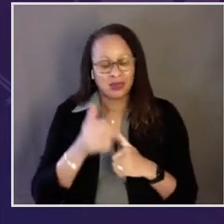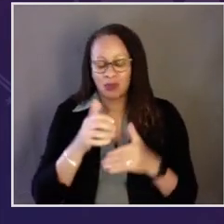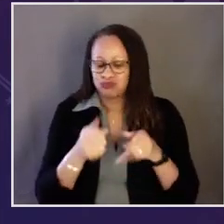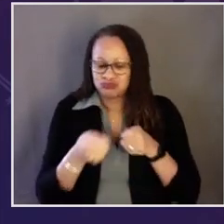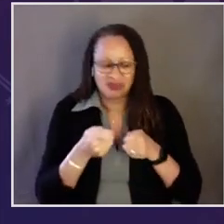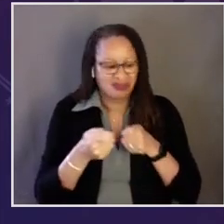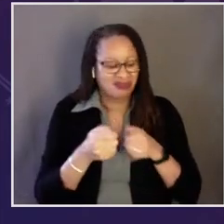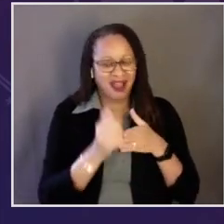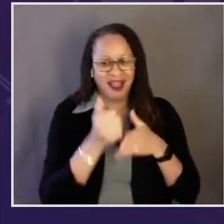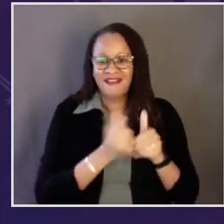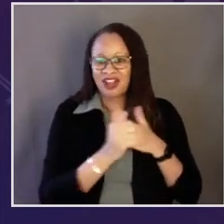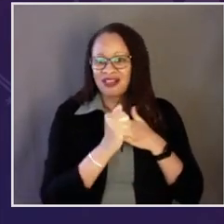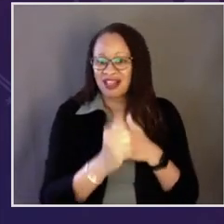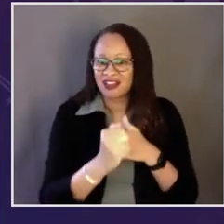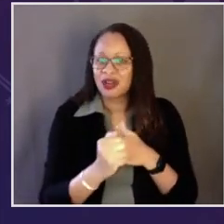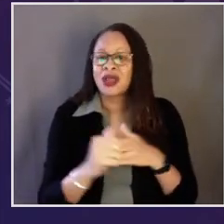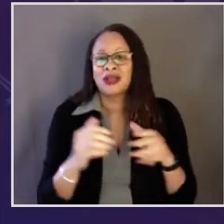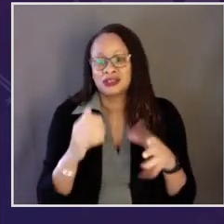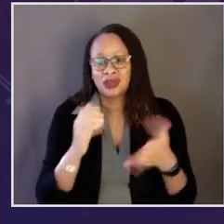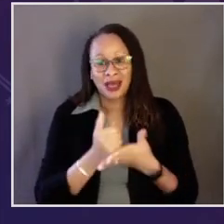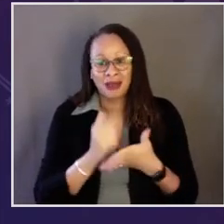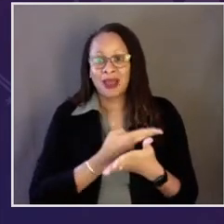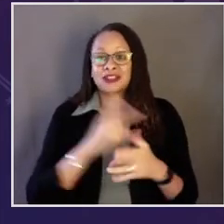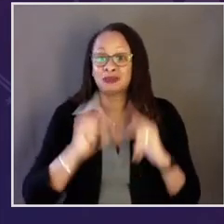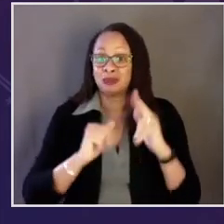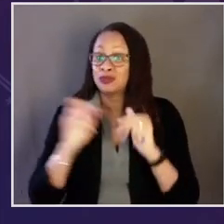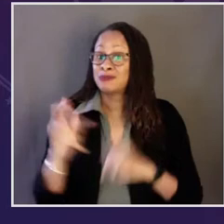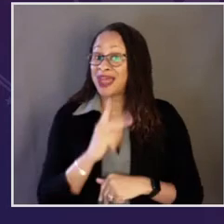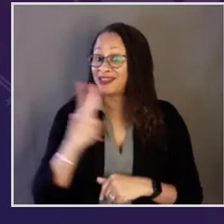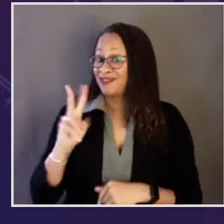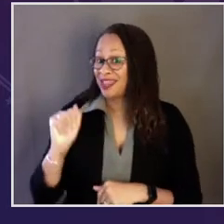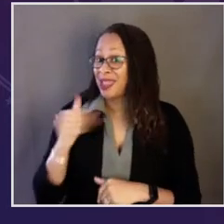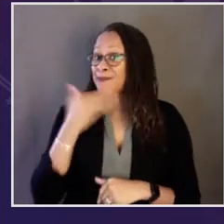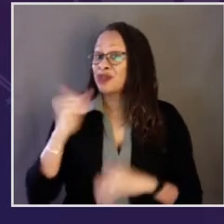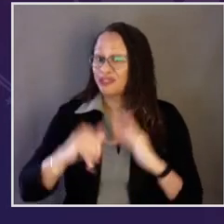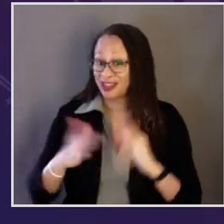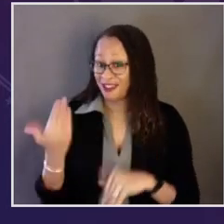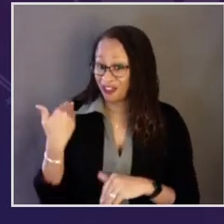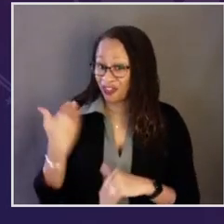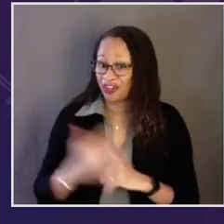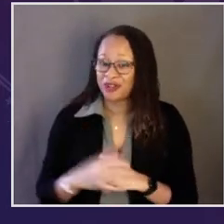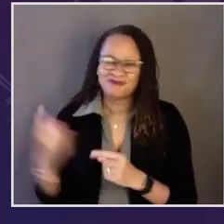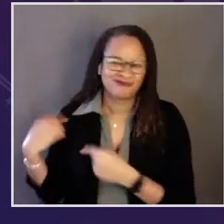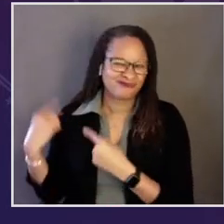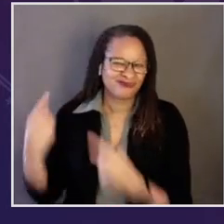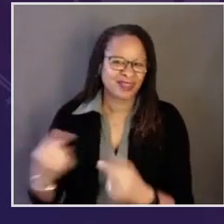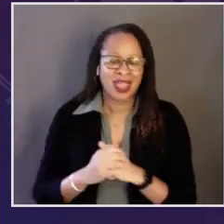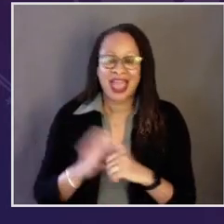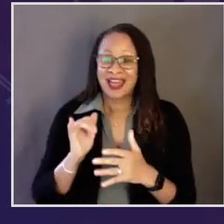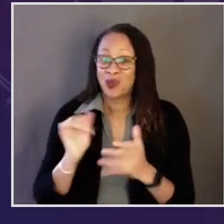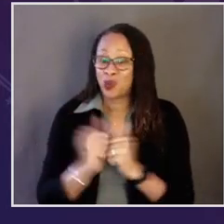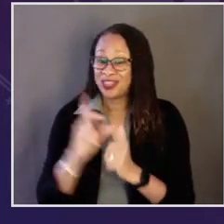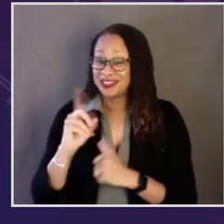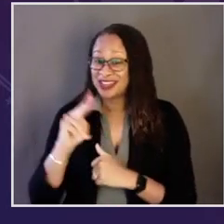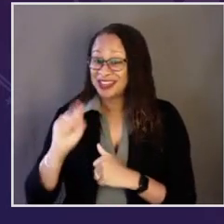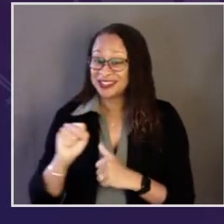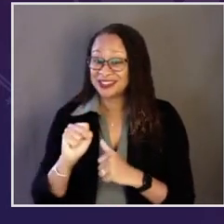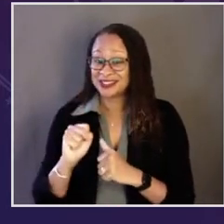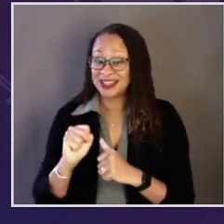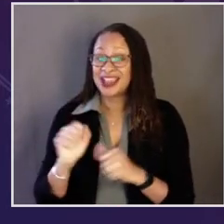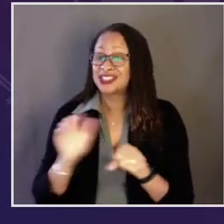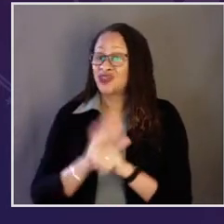First Lady to pull every leader, every leaver to help us build back the V.A. better than ever. And Dennis,